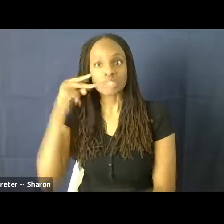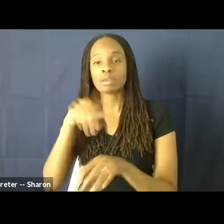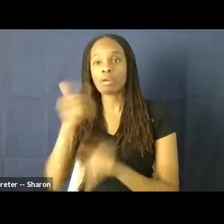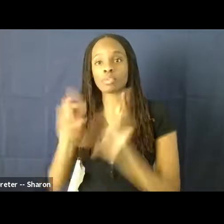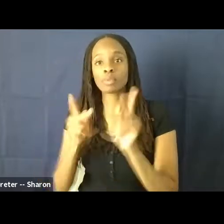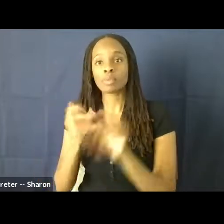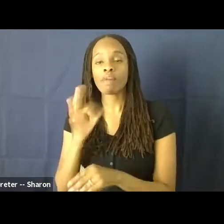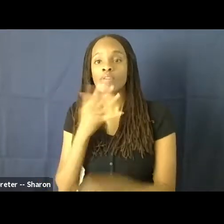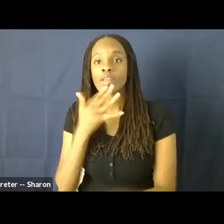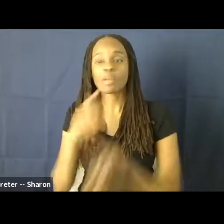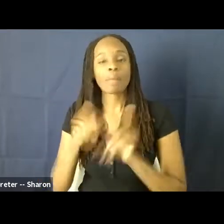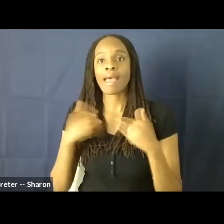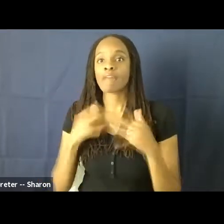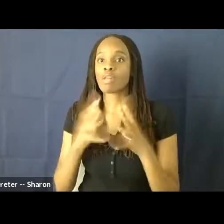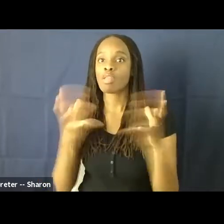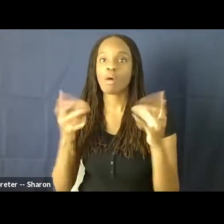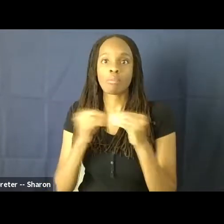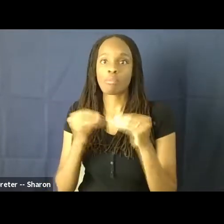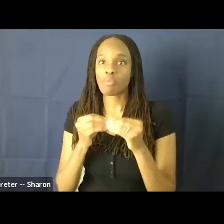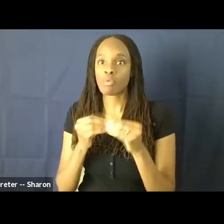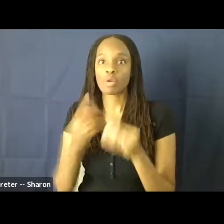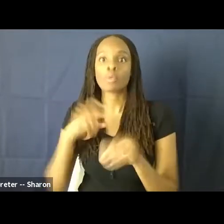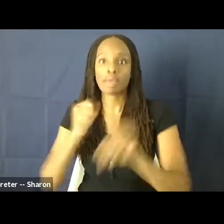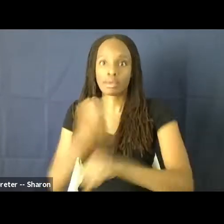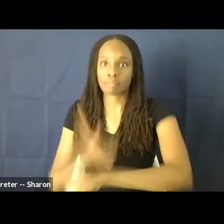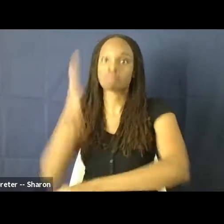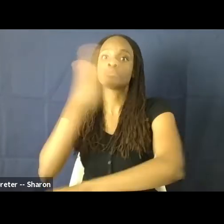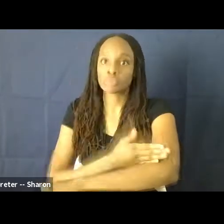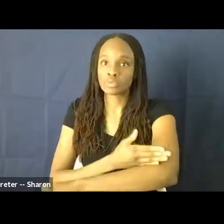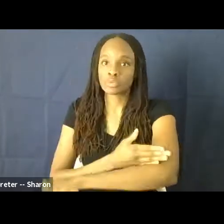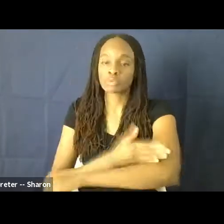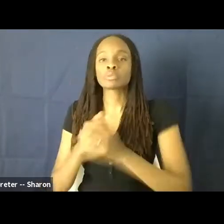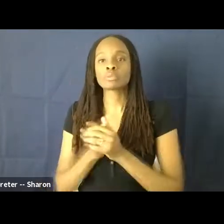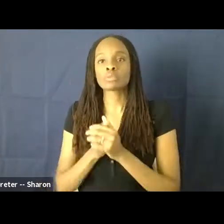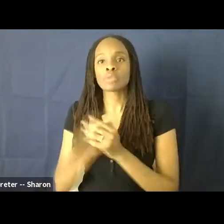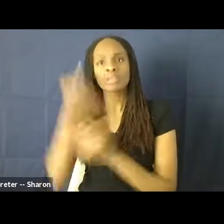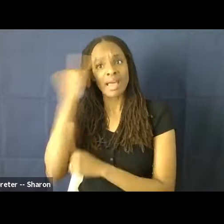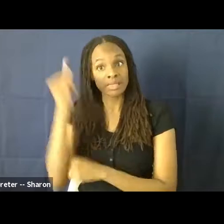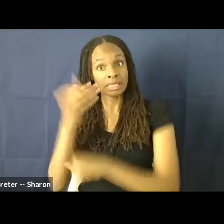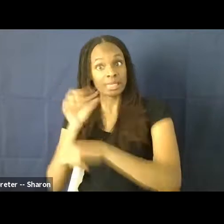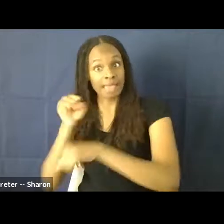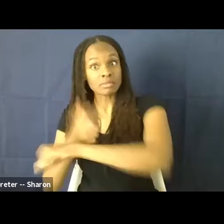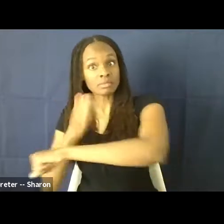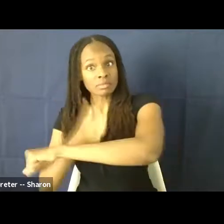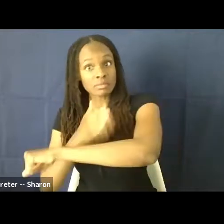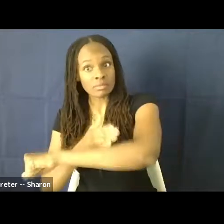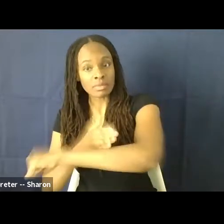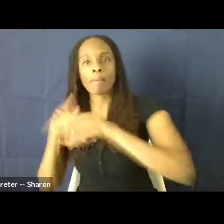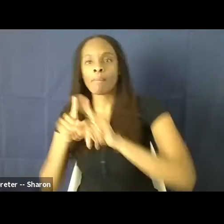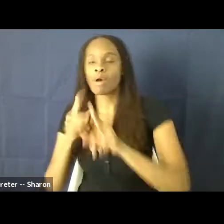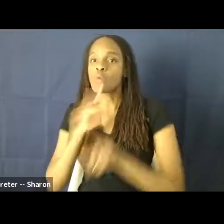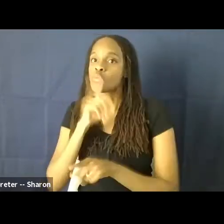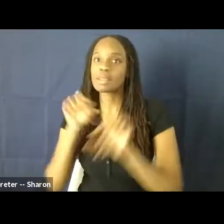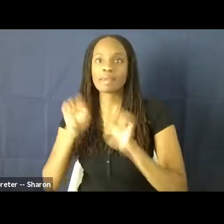is still much room for improvement. So the idea is we have made improvement, but yet we can go